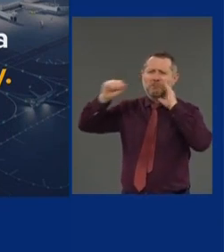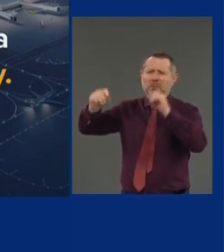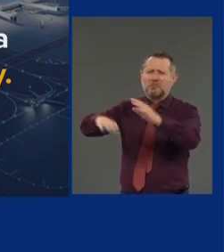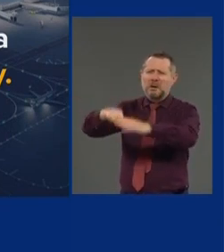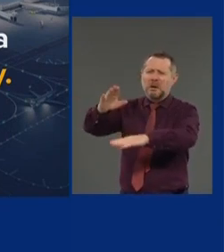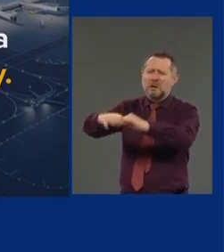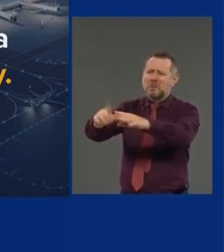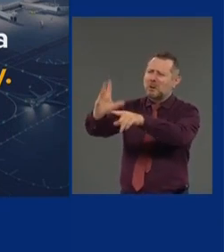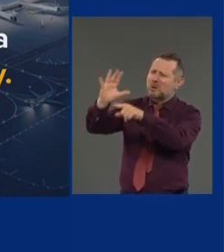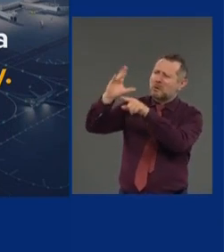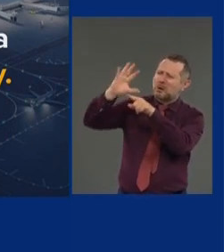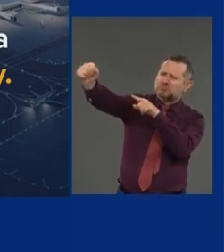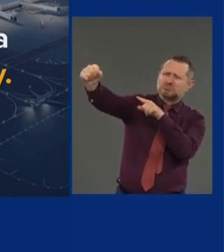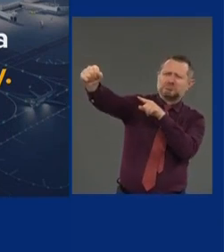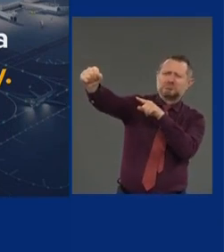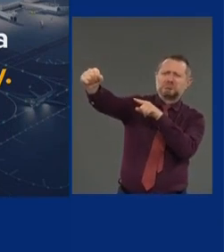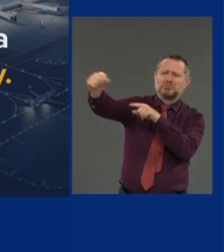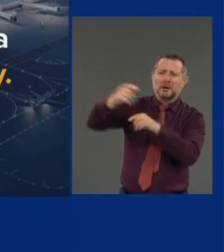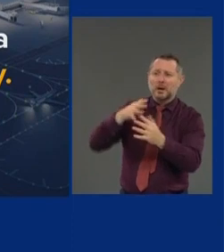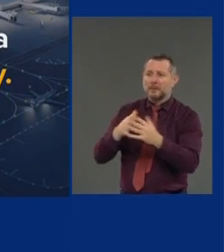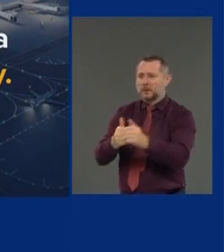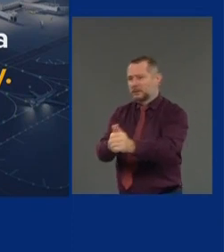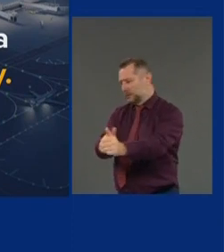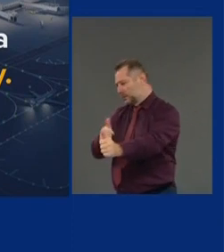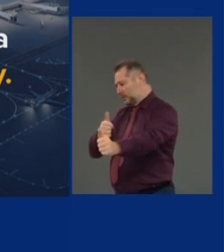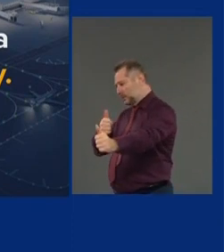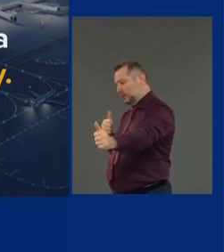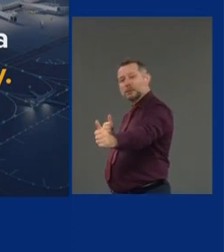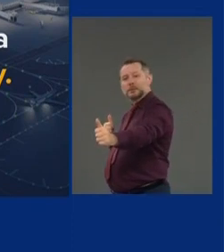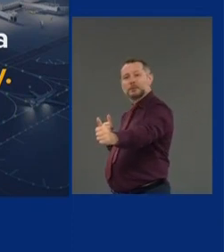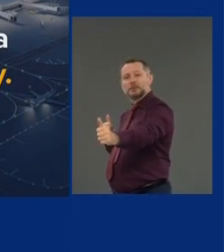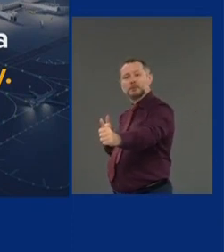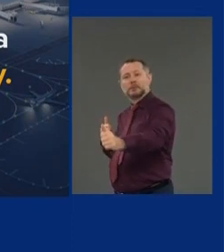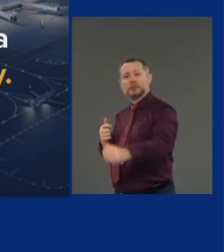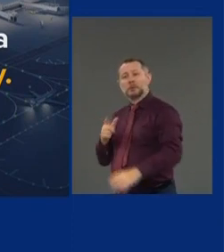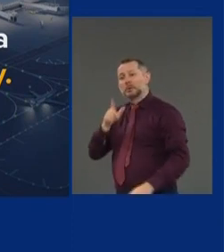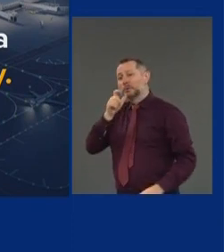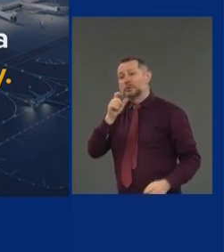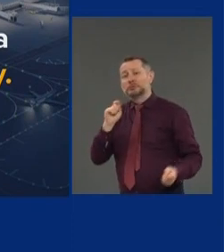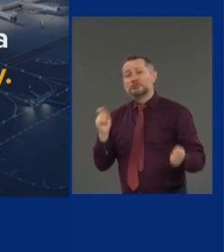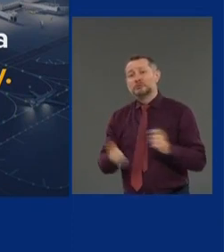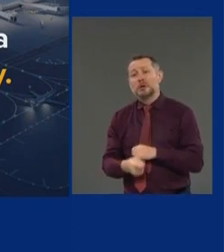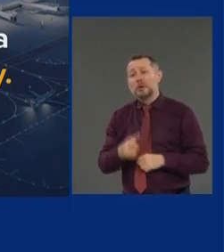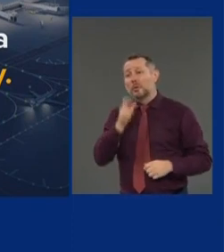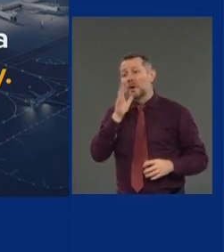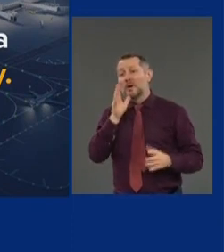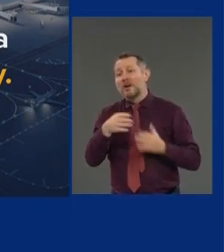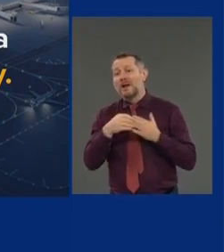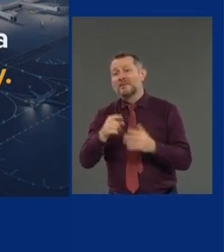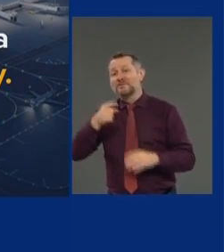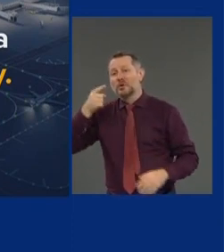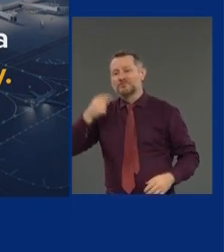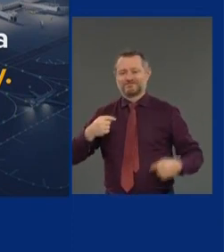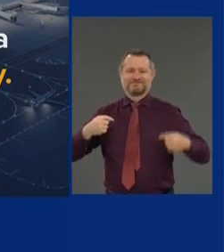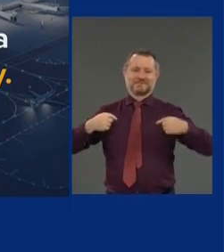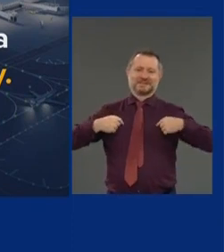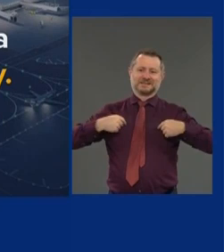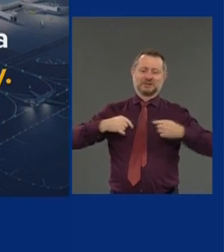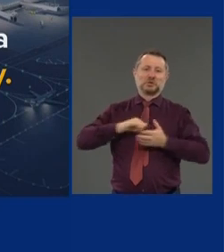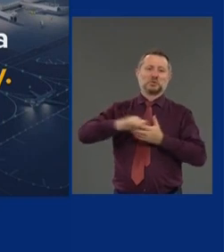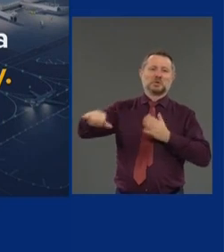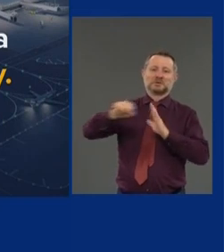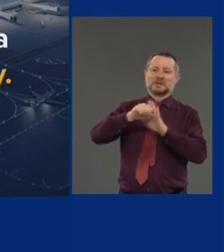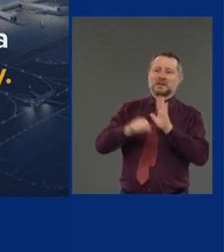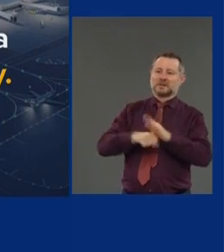change that? Who is going to lead? New York. And that's what LaGuardia Airport is all about. Don't tell me we